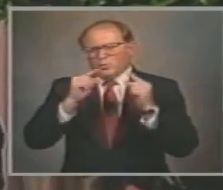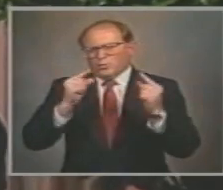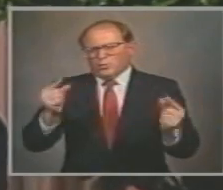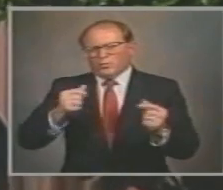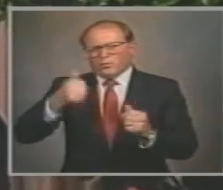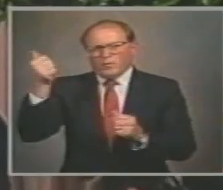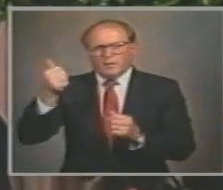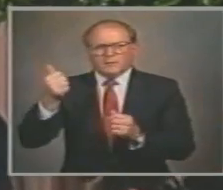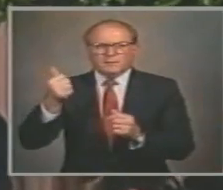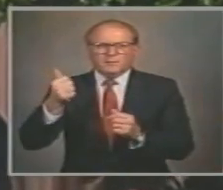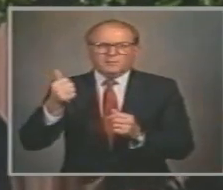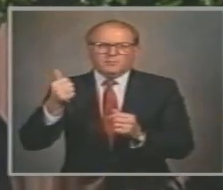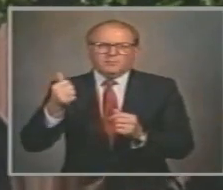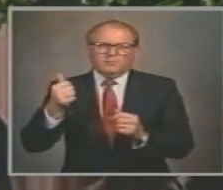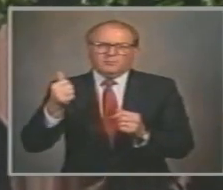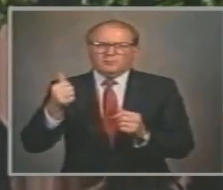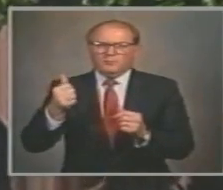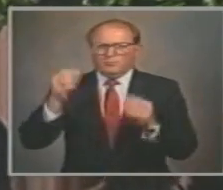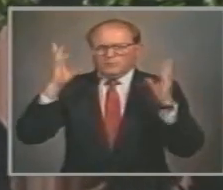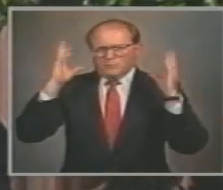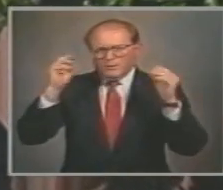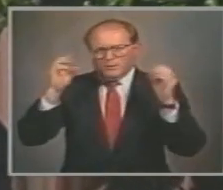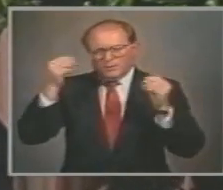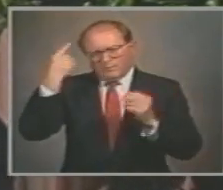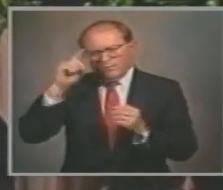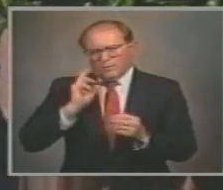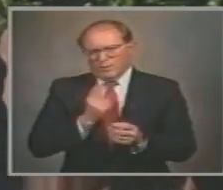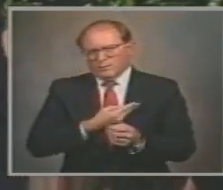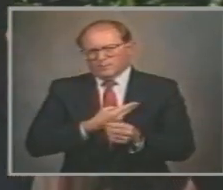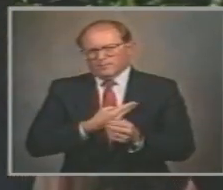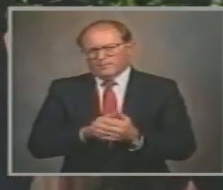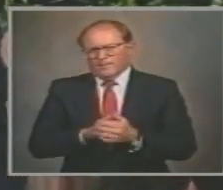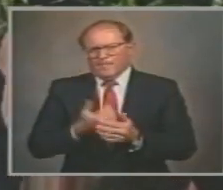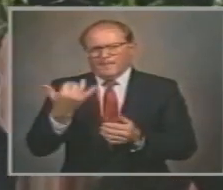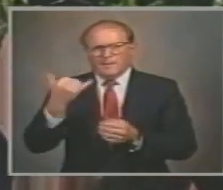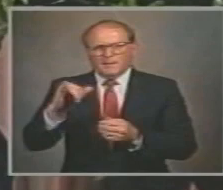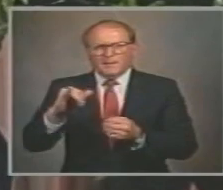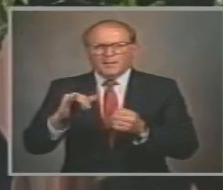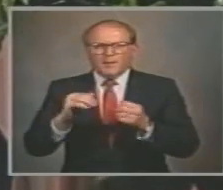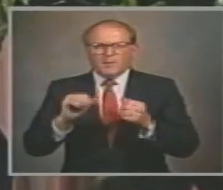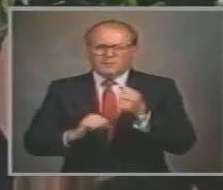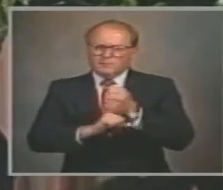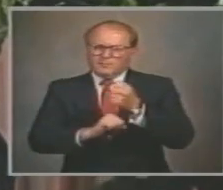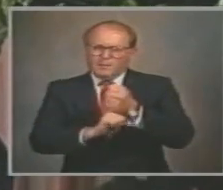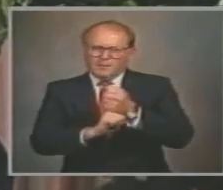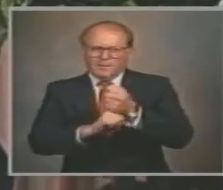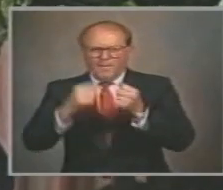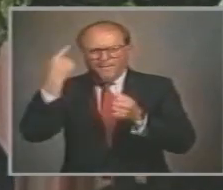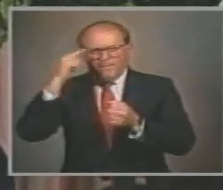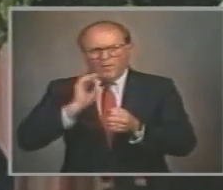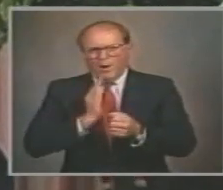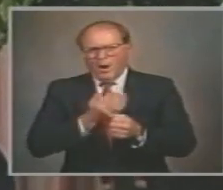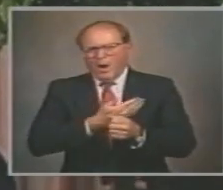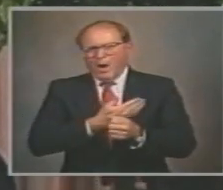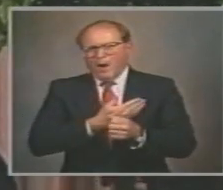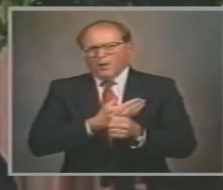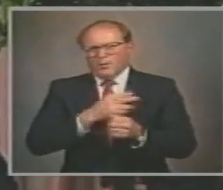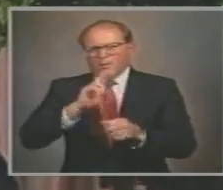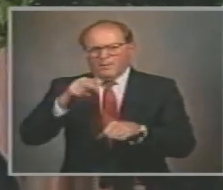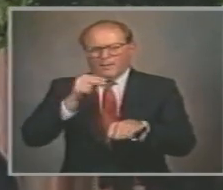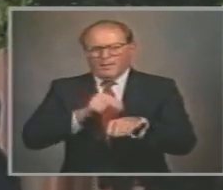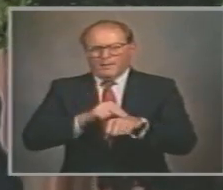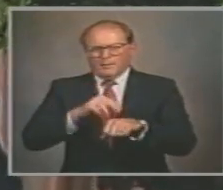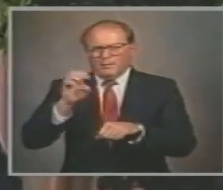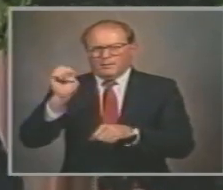documents In existence And they form the basis Of our national ethic From the very beginning